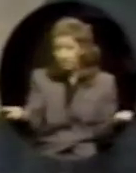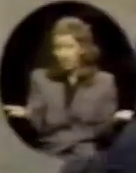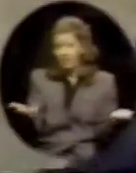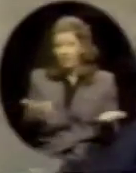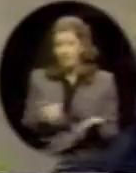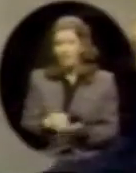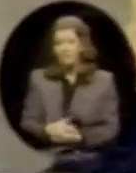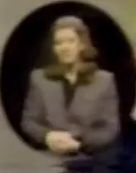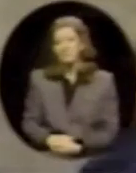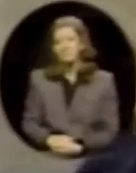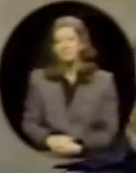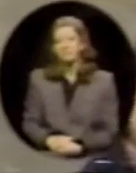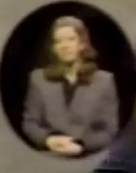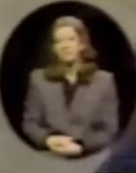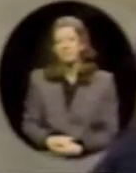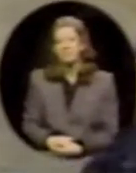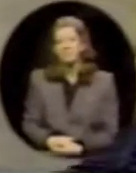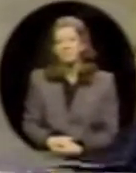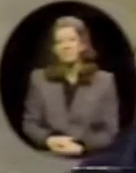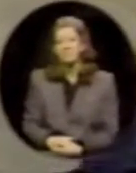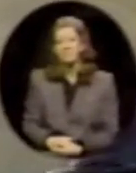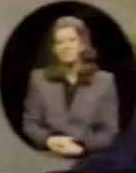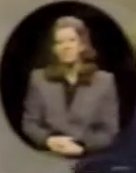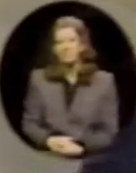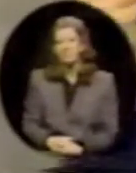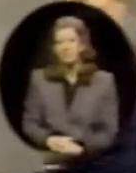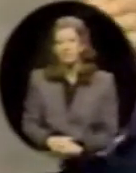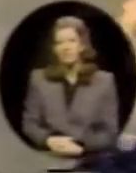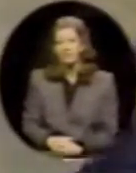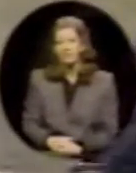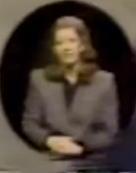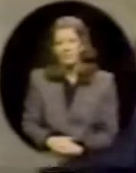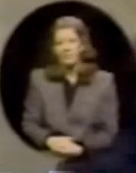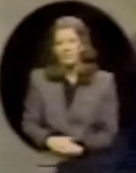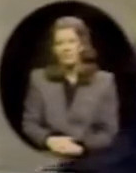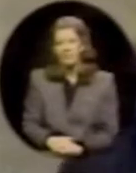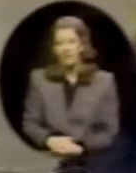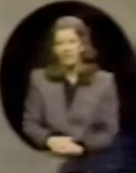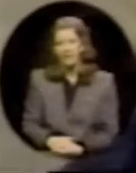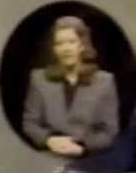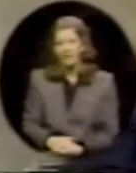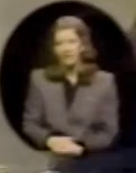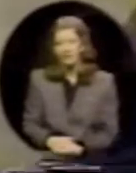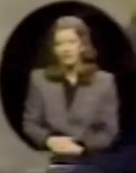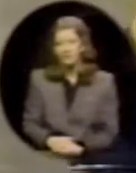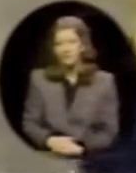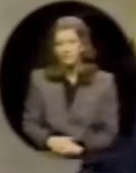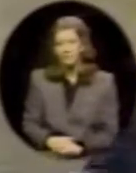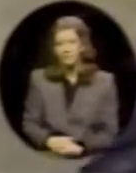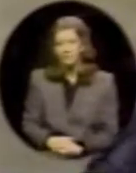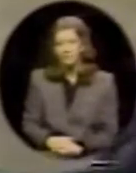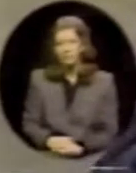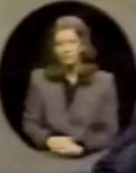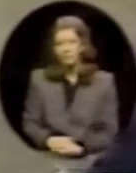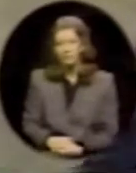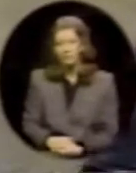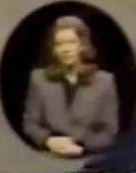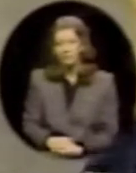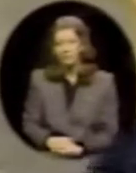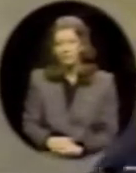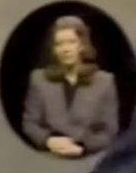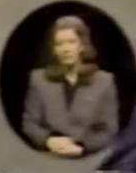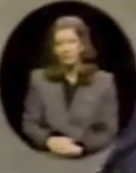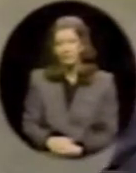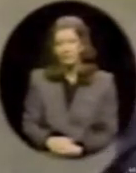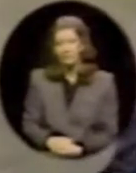No, I don't see it that way at all. In fact, I would really disagree. I've been at Gallaudet for 15 years, and